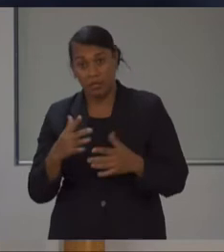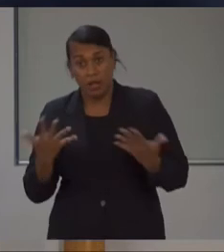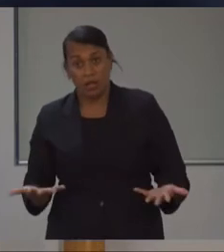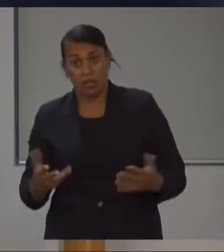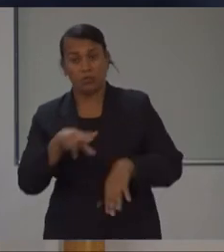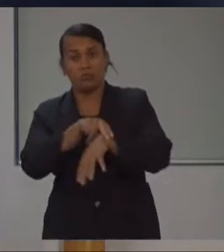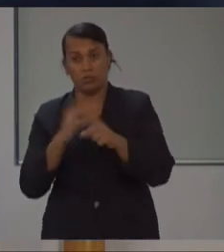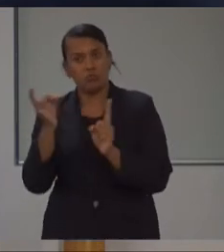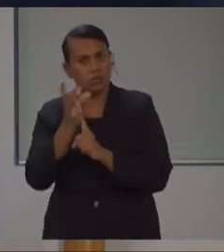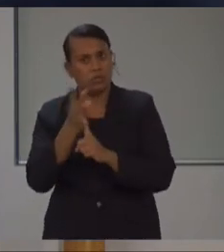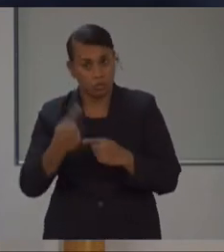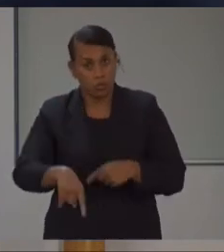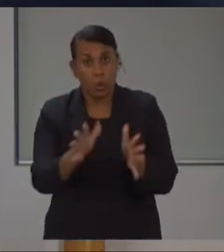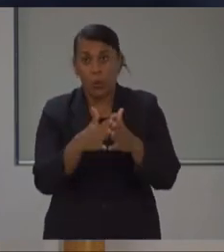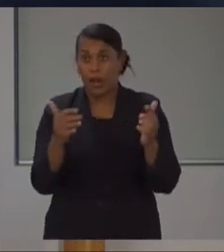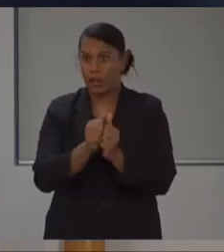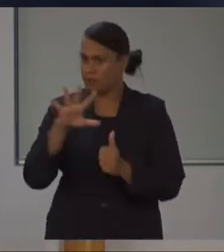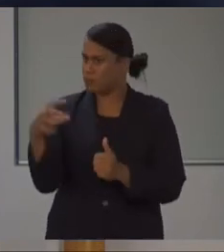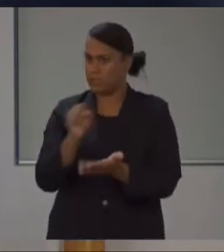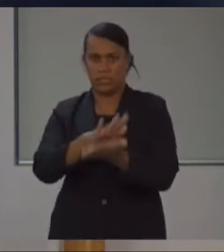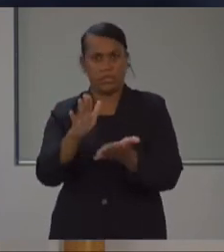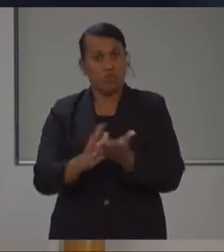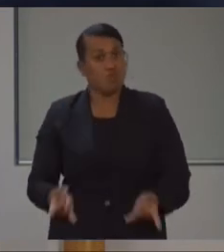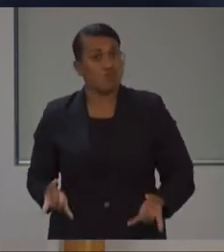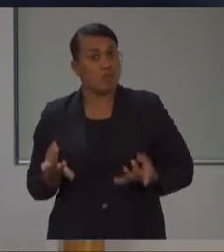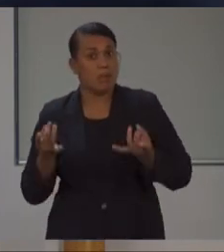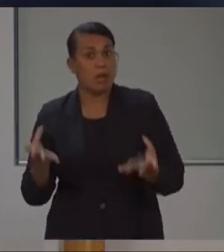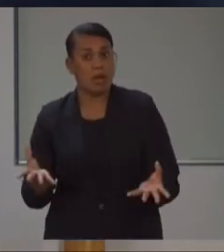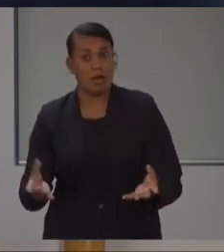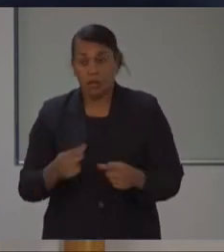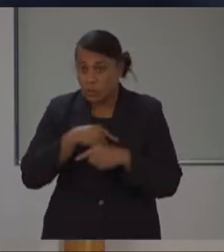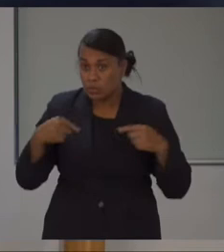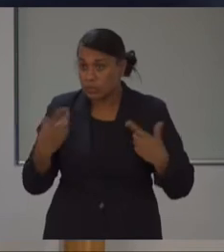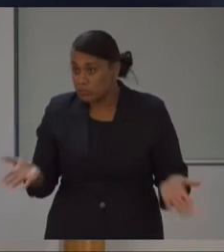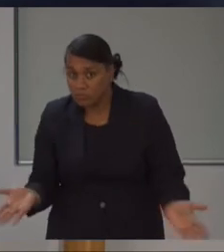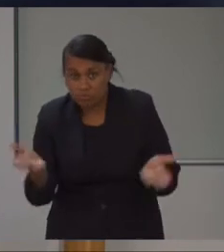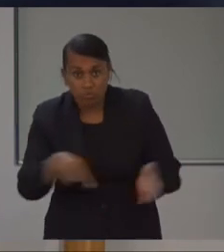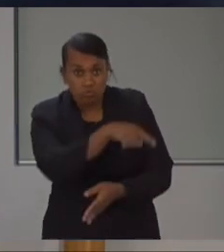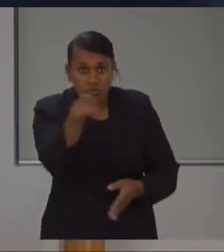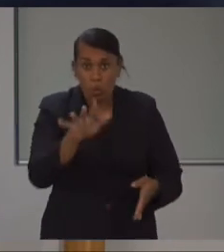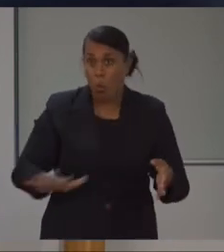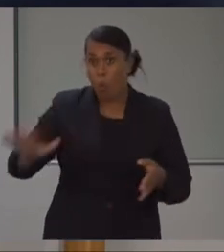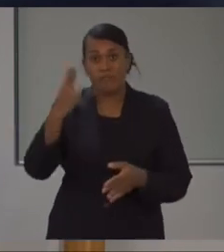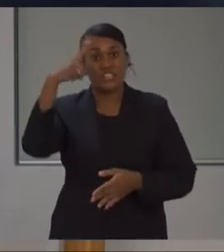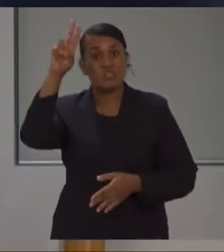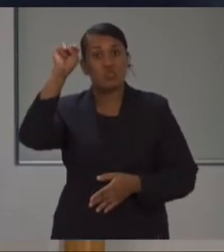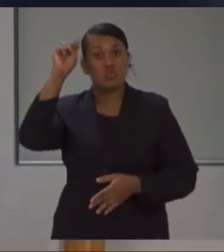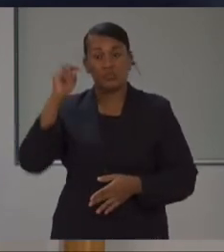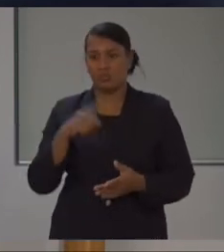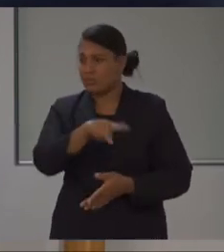weekend of cleaning and also preparations. And we encourage all Fijians right across our land